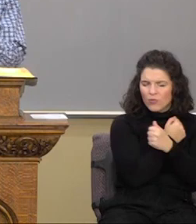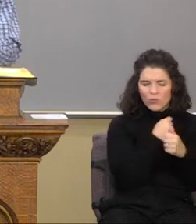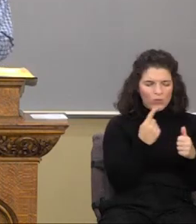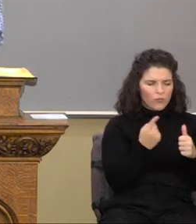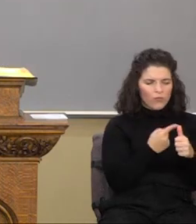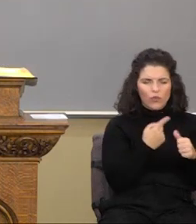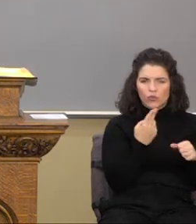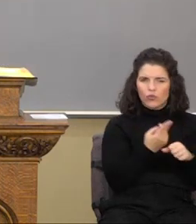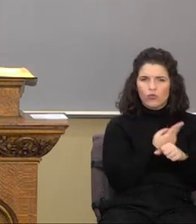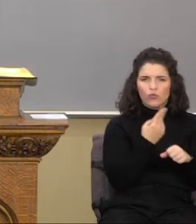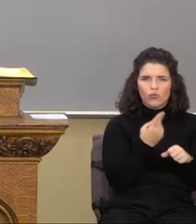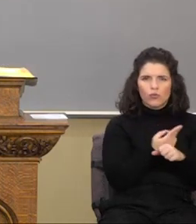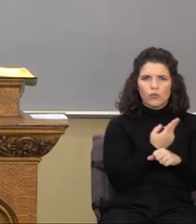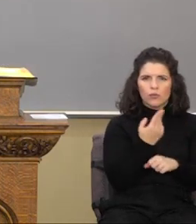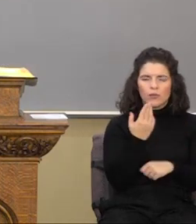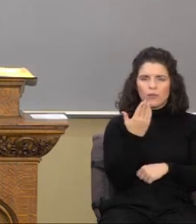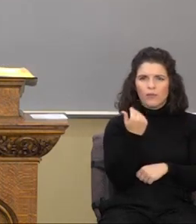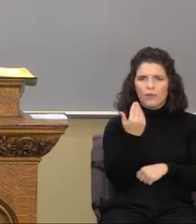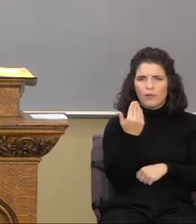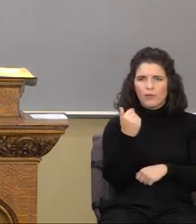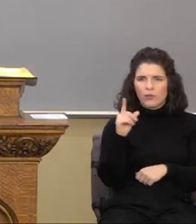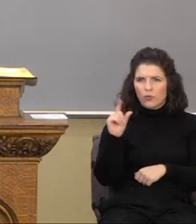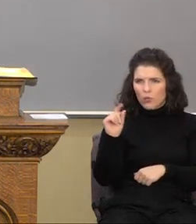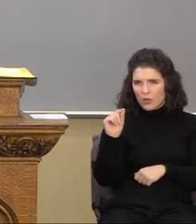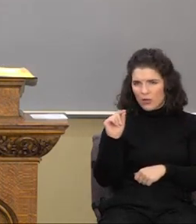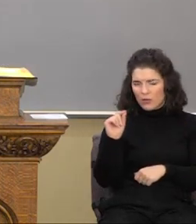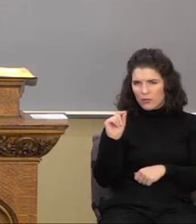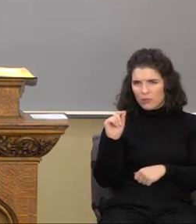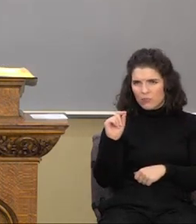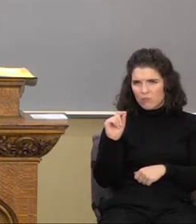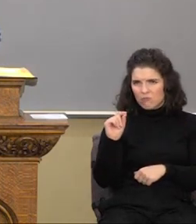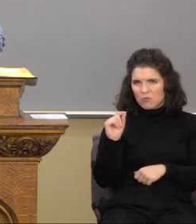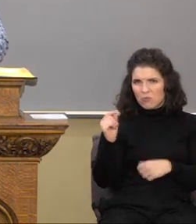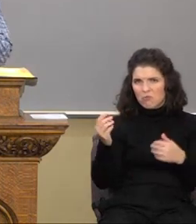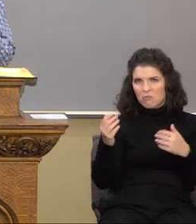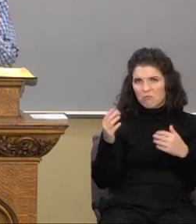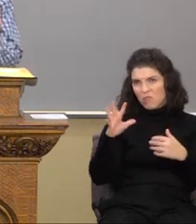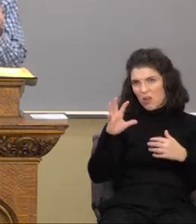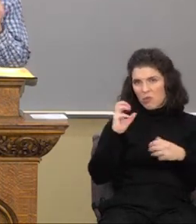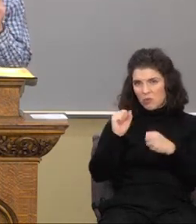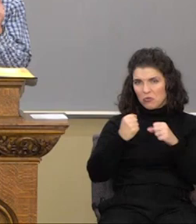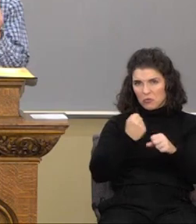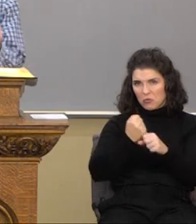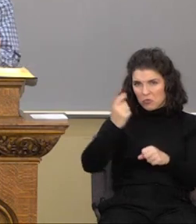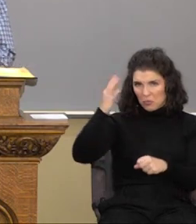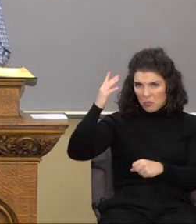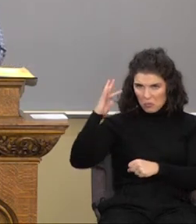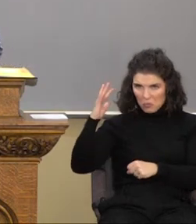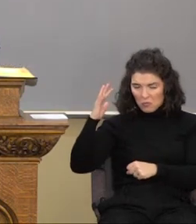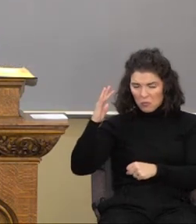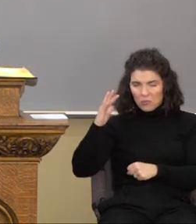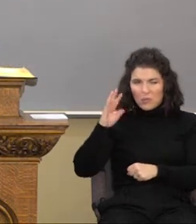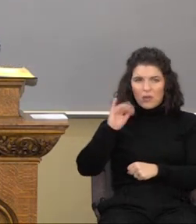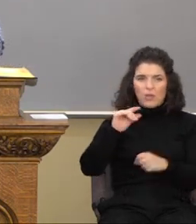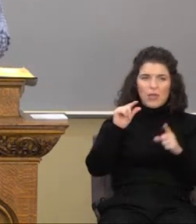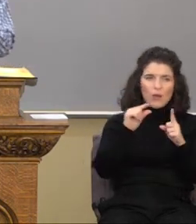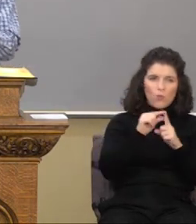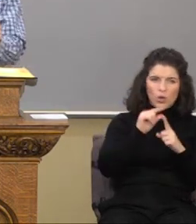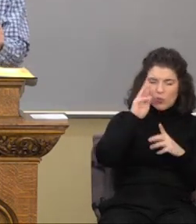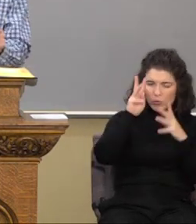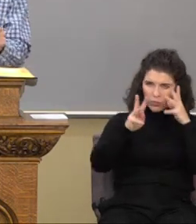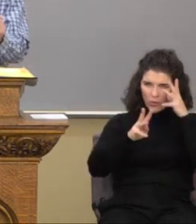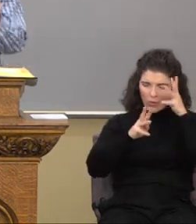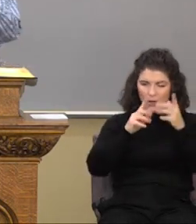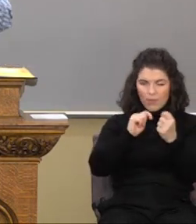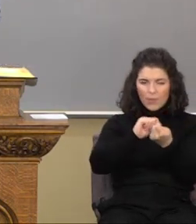first used in 1520, in the 1520s, that word was coined by the